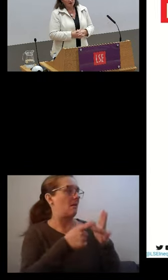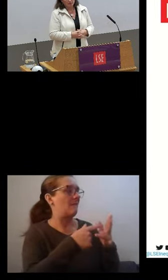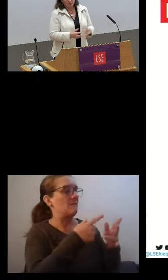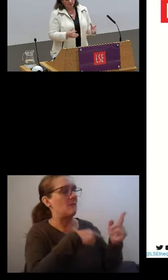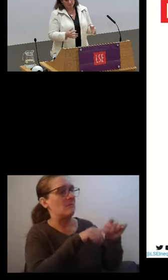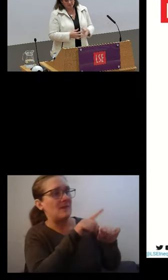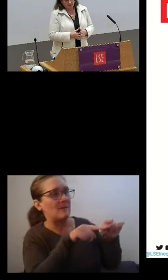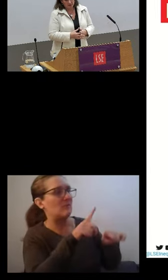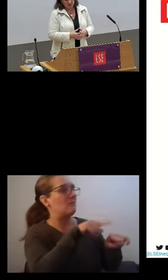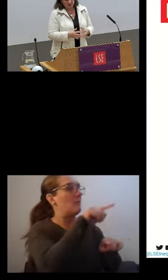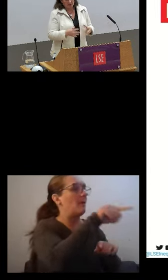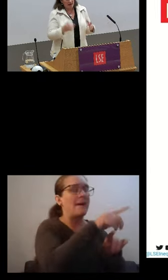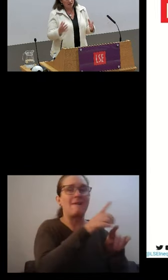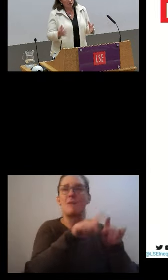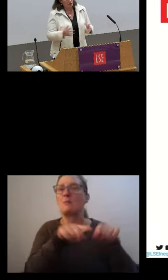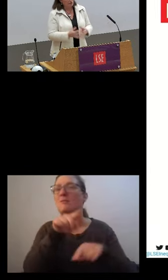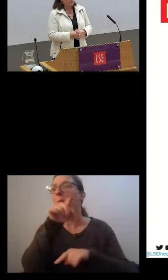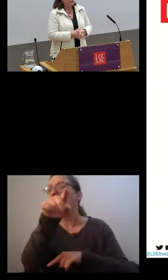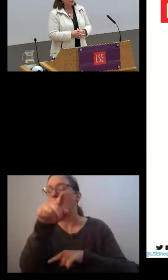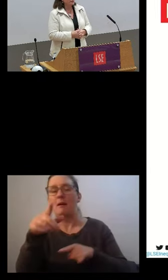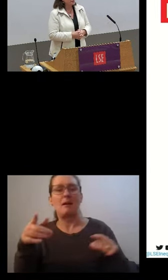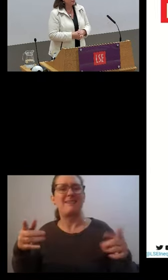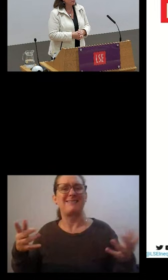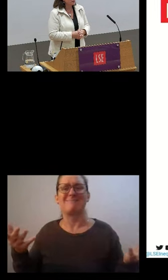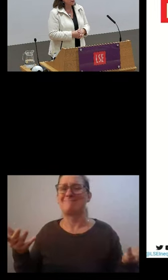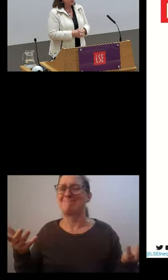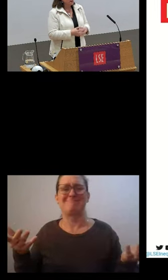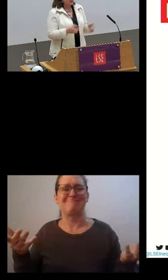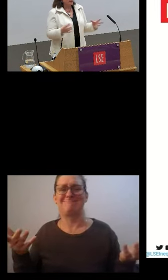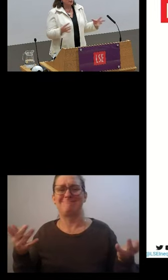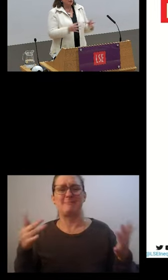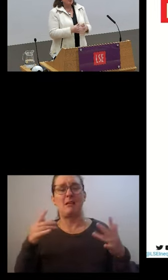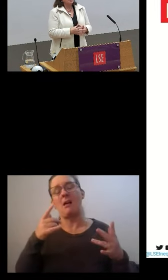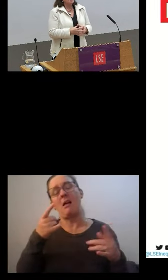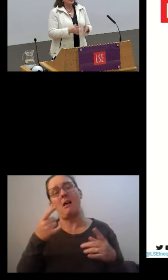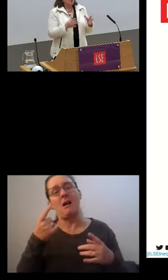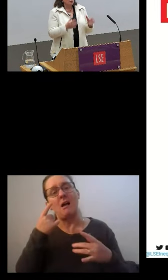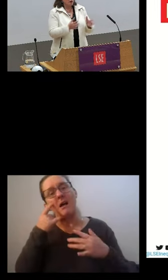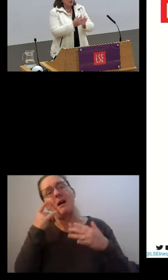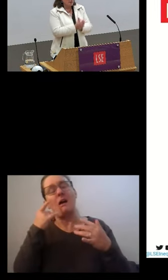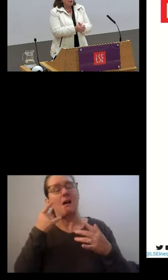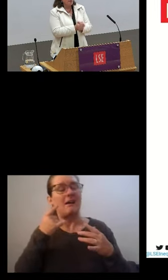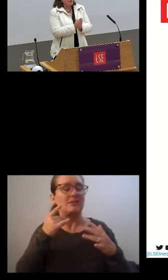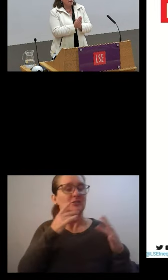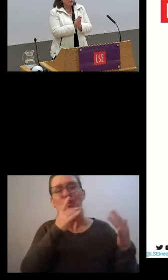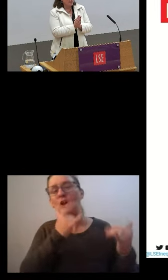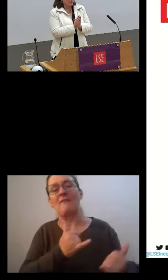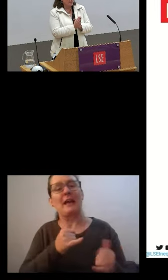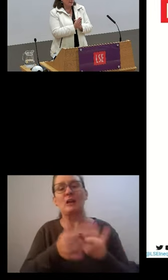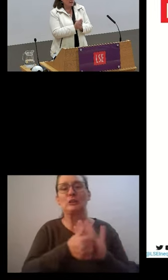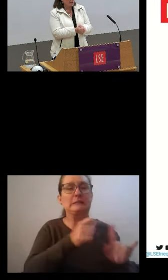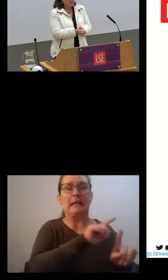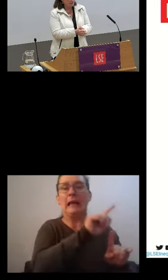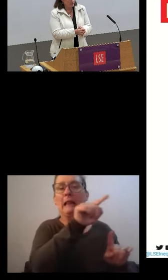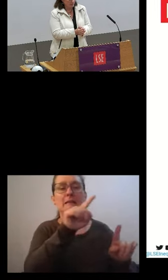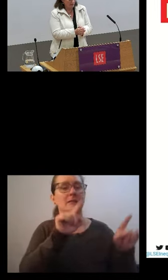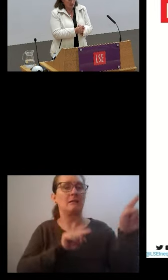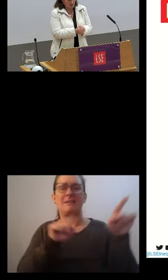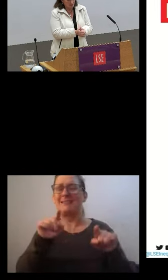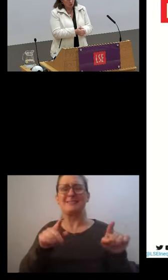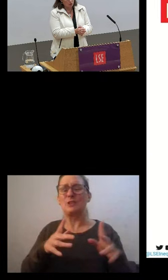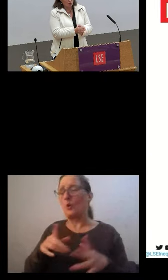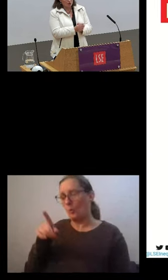maybe an ad hoc survey on skills and bring them together. You ideally need data